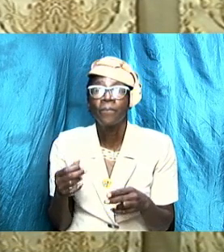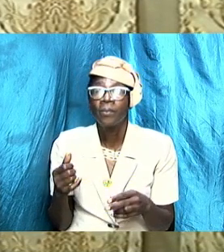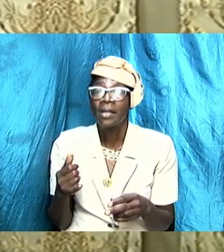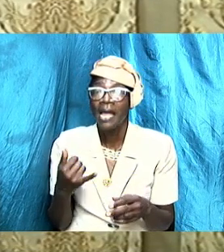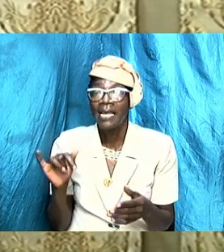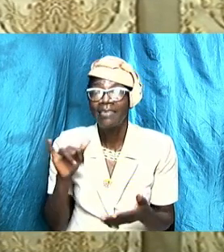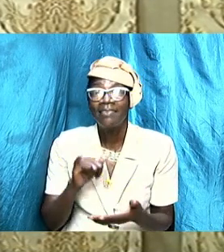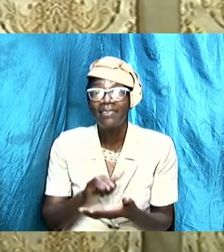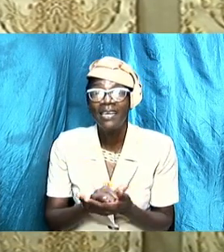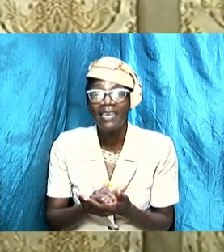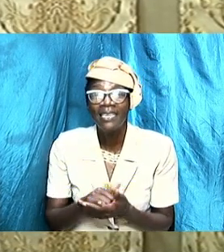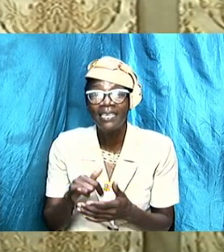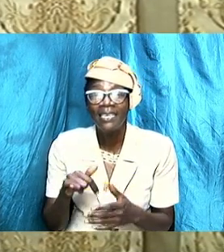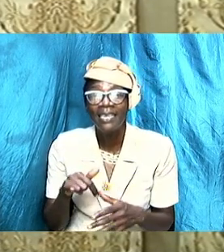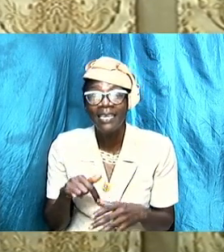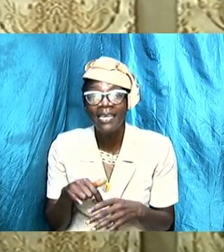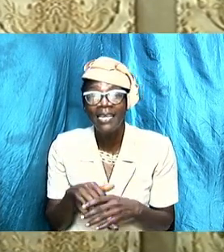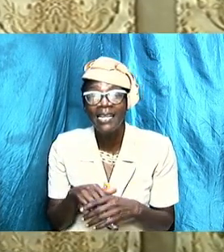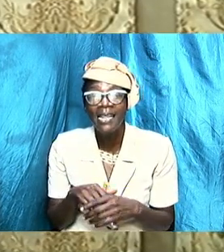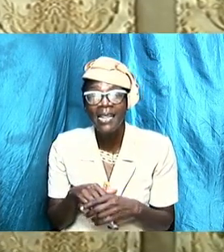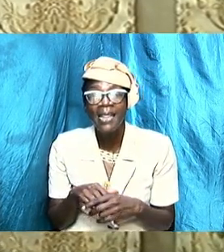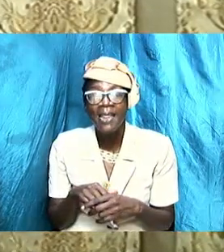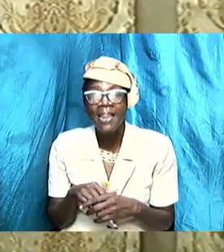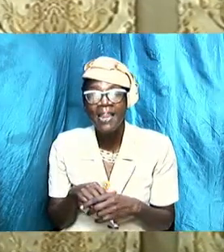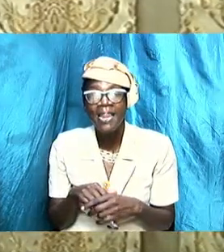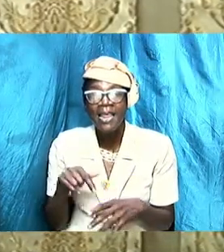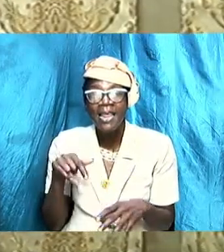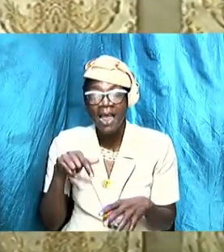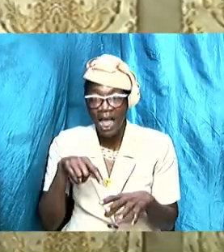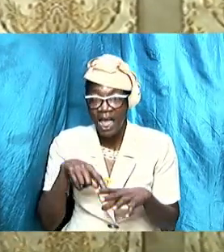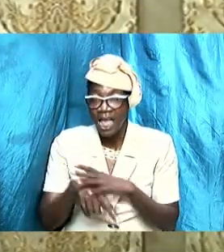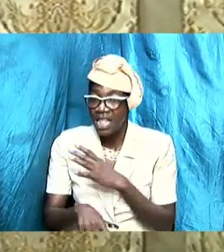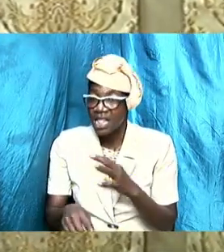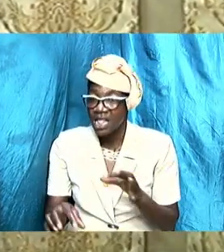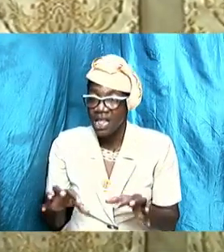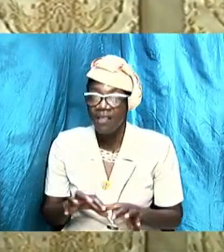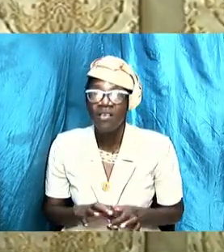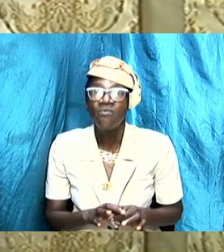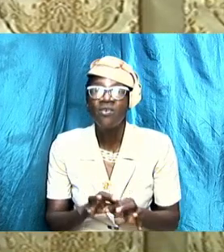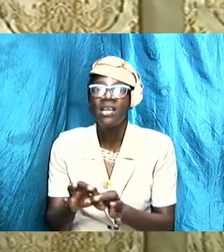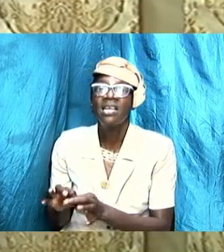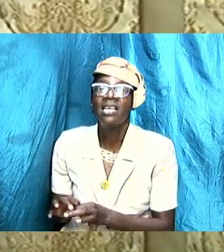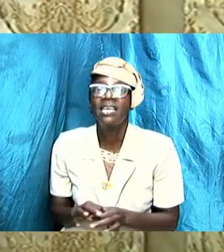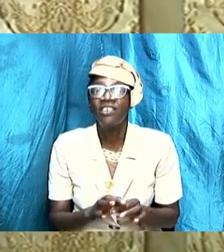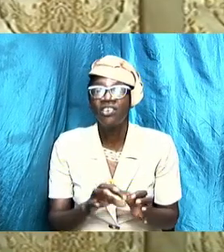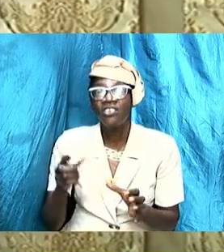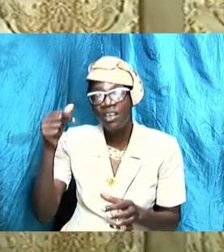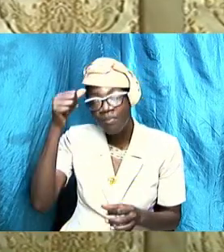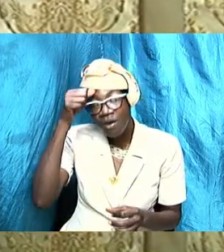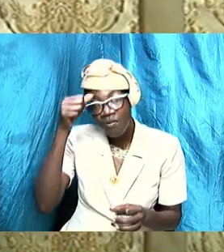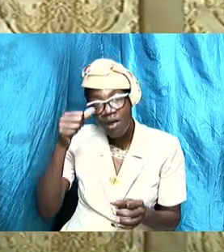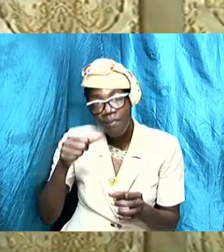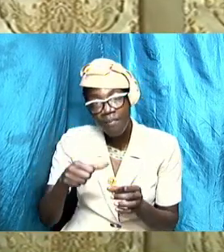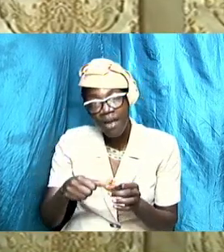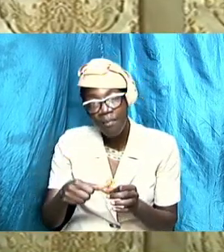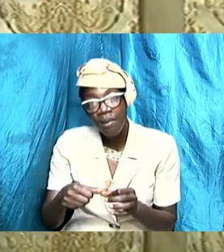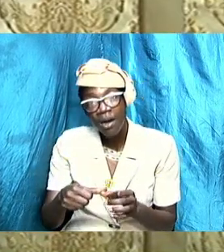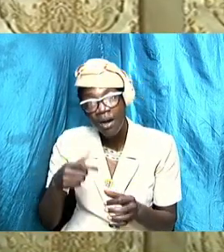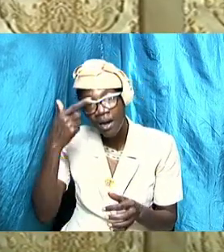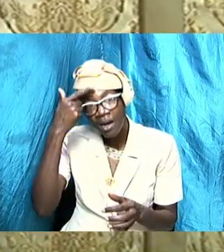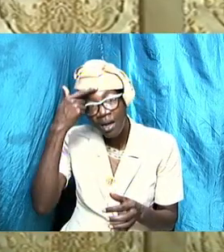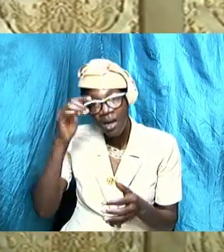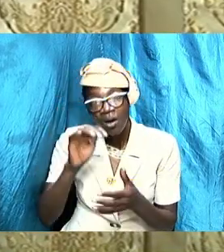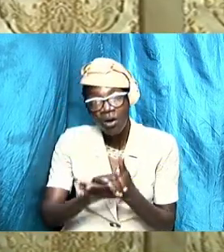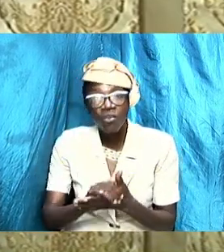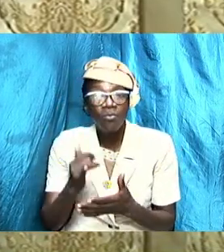that in the course of the relationship remember now husband supposed